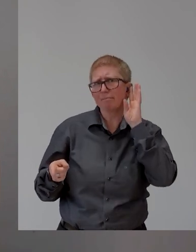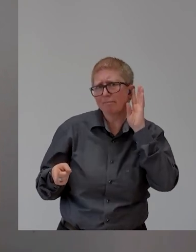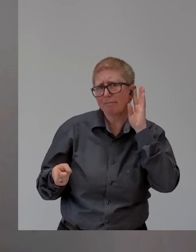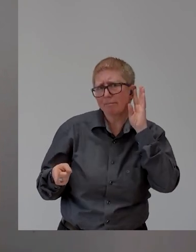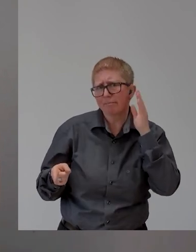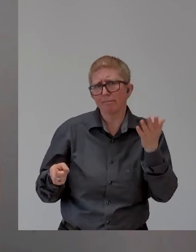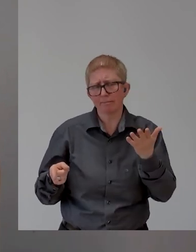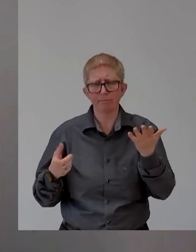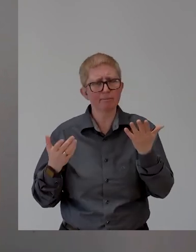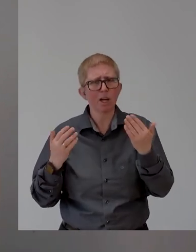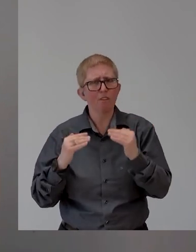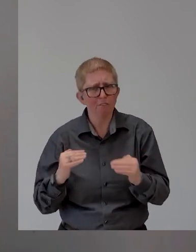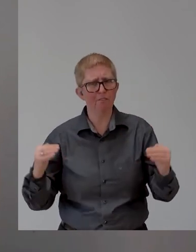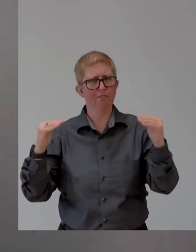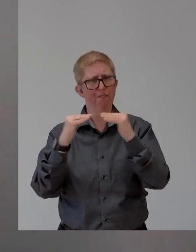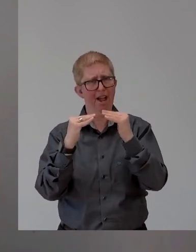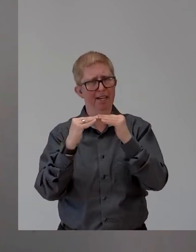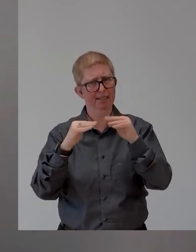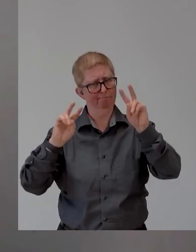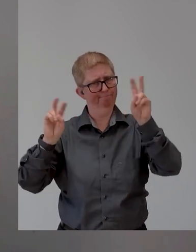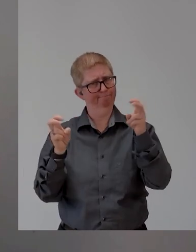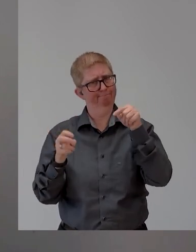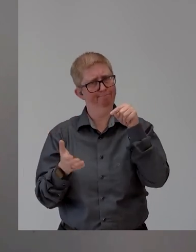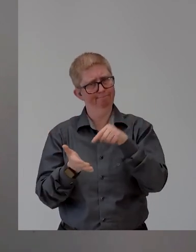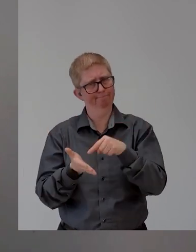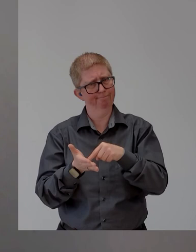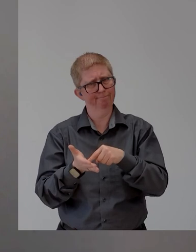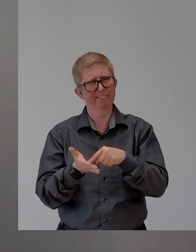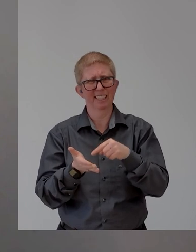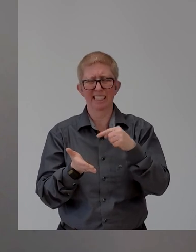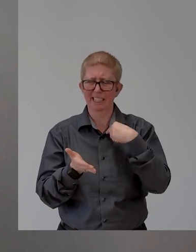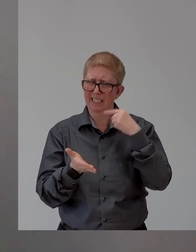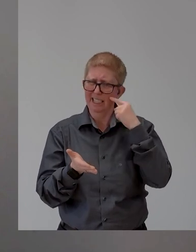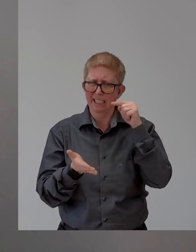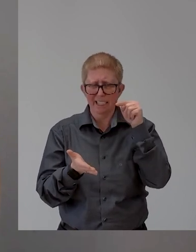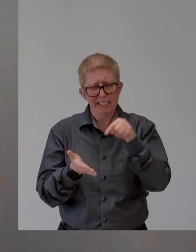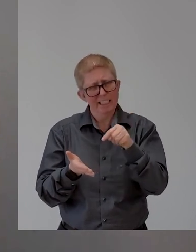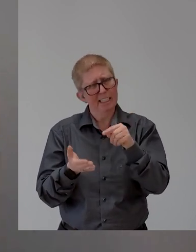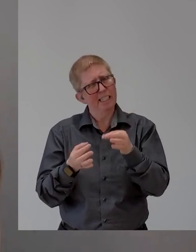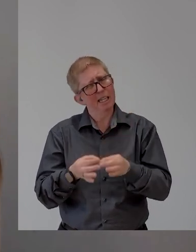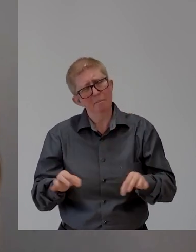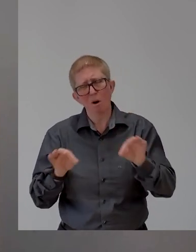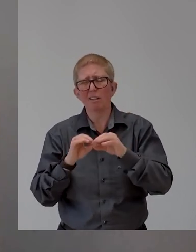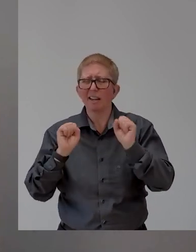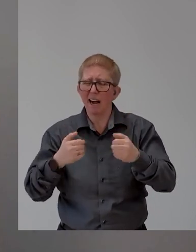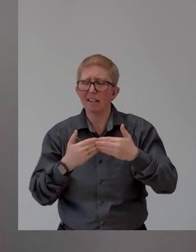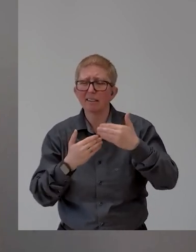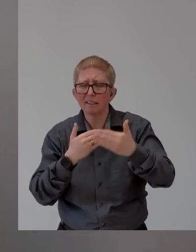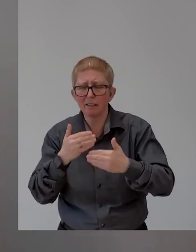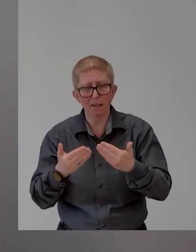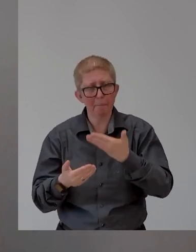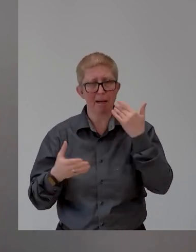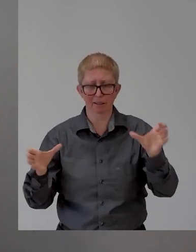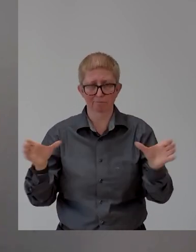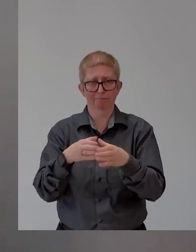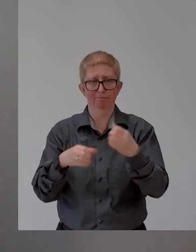And we have, I think the most important thing that we all can do together as Rob best referred to is exposure.